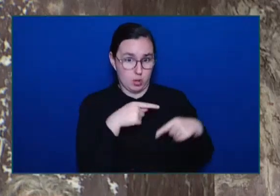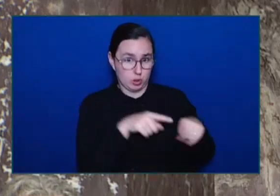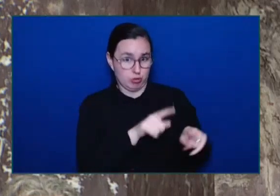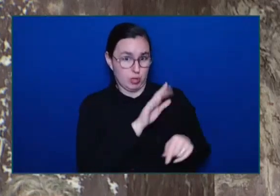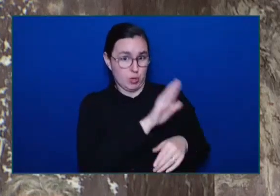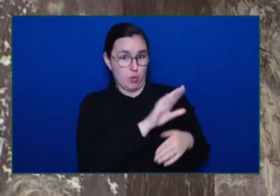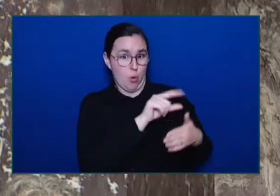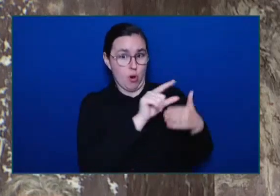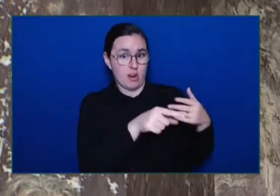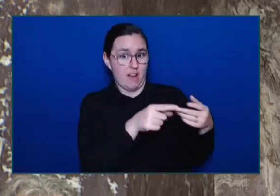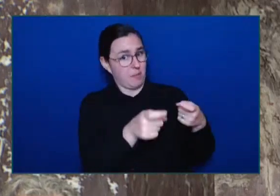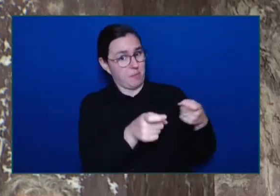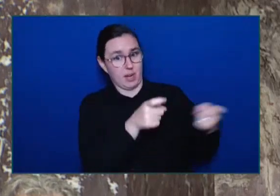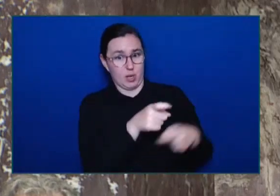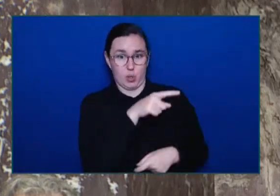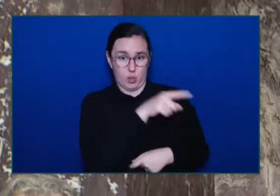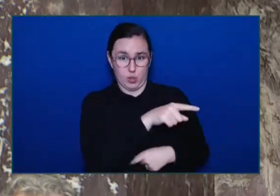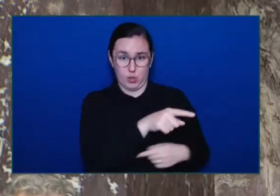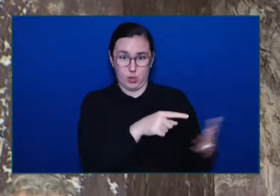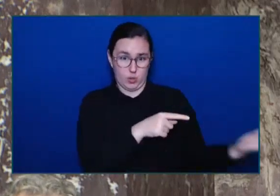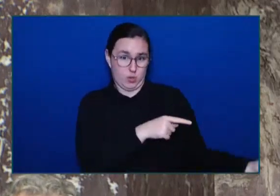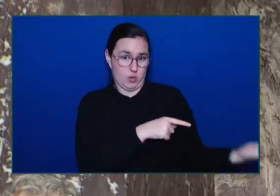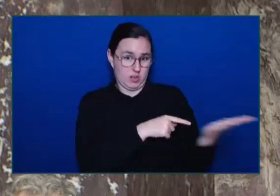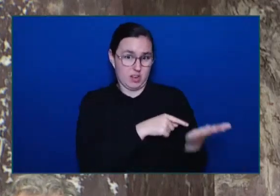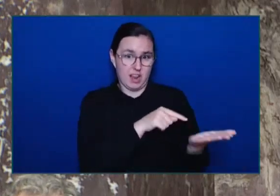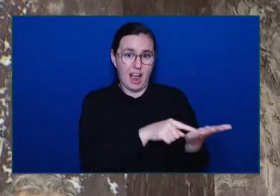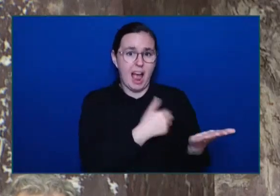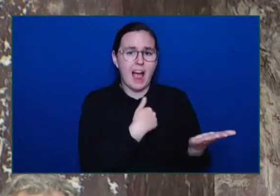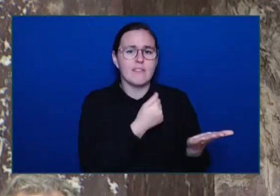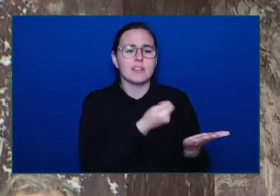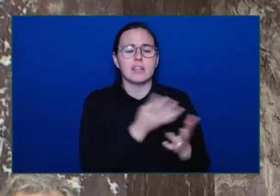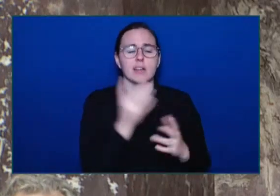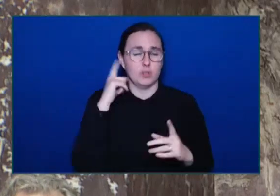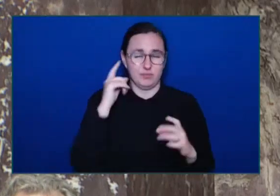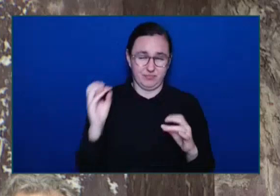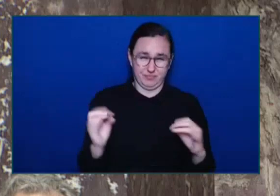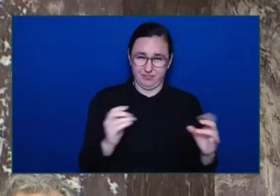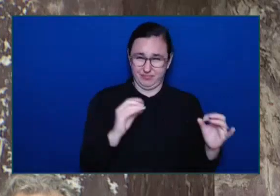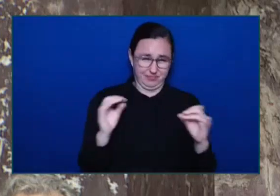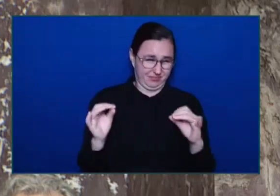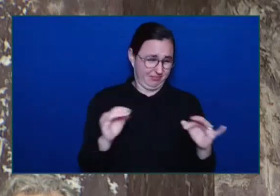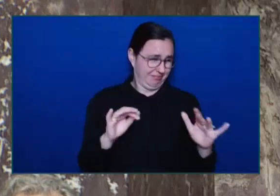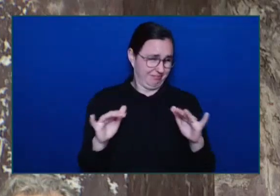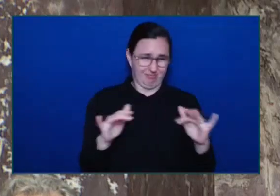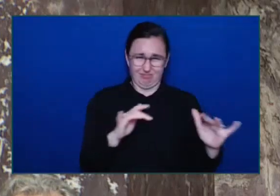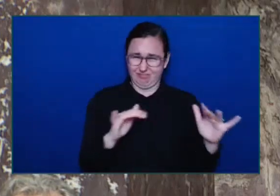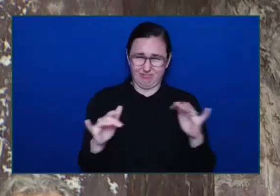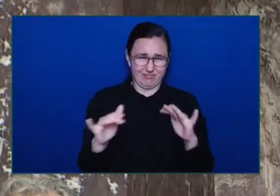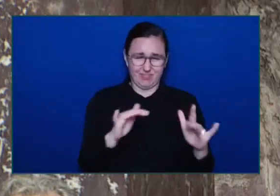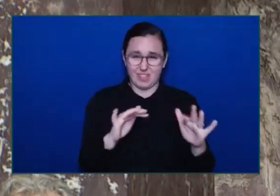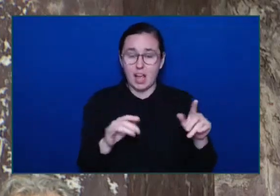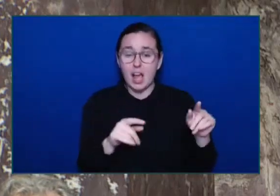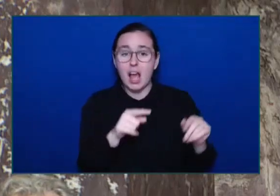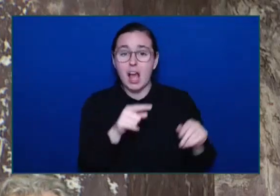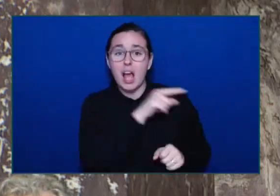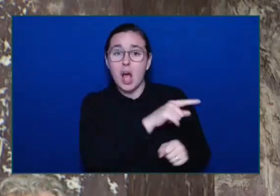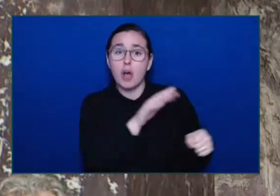Honourable Speaker Shhh Members they didn't sever reports Where they were transparent With anything that they did Honourable Speaker